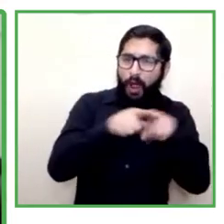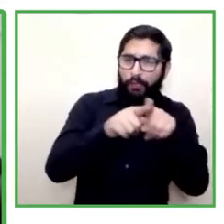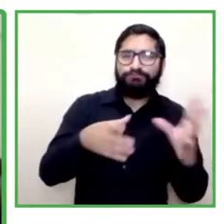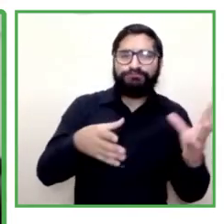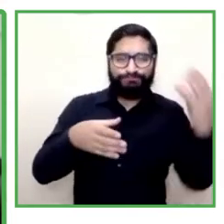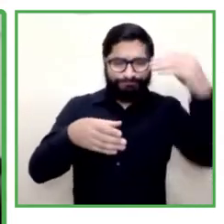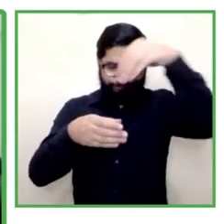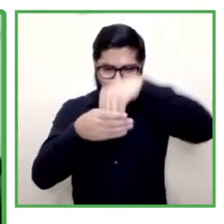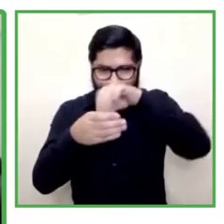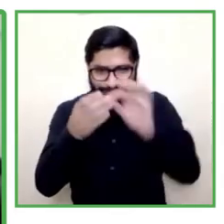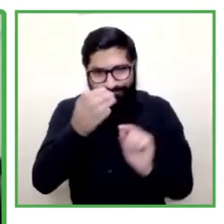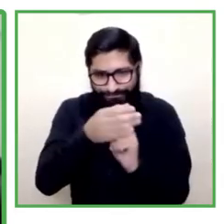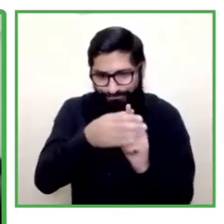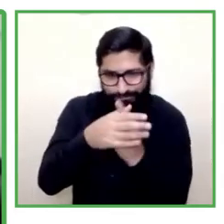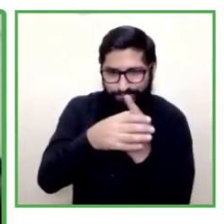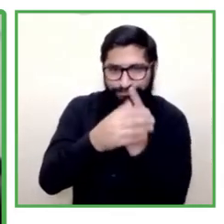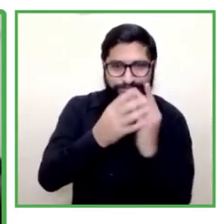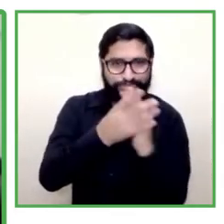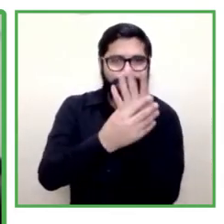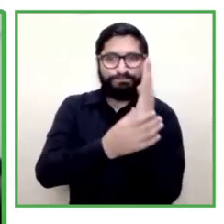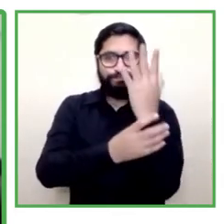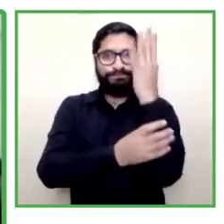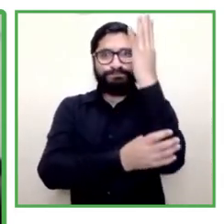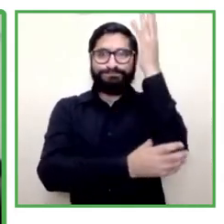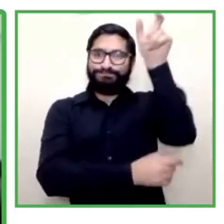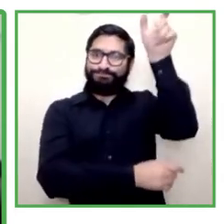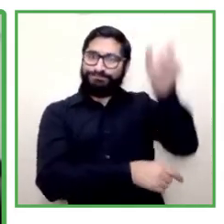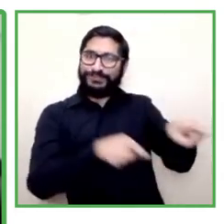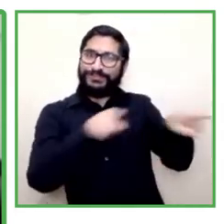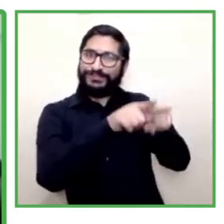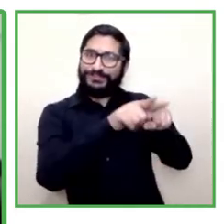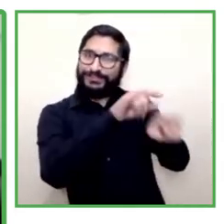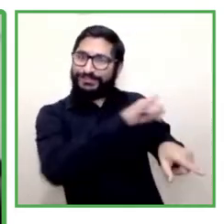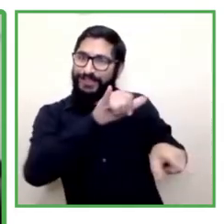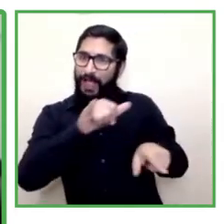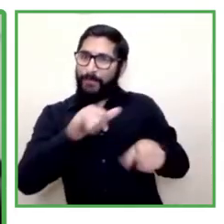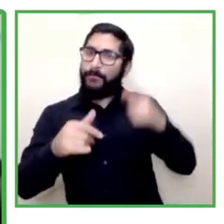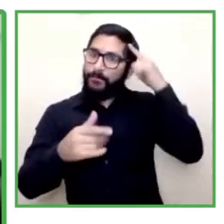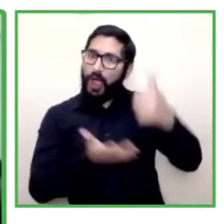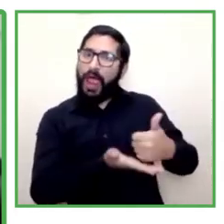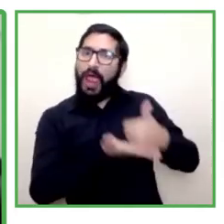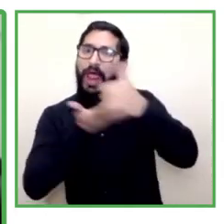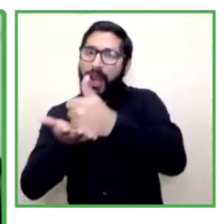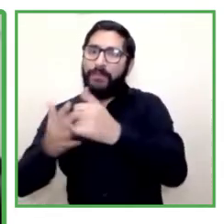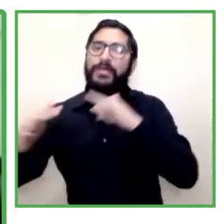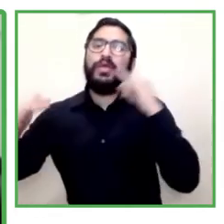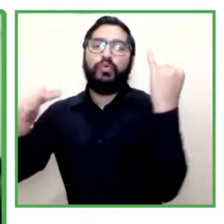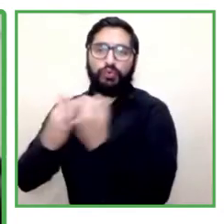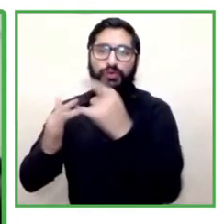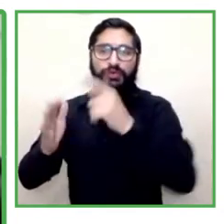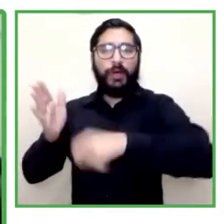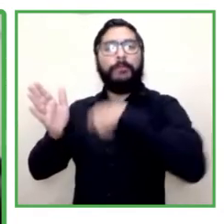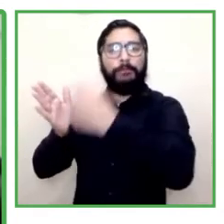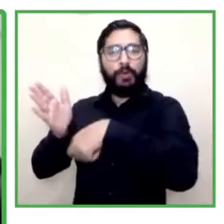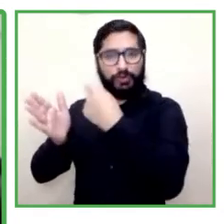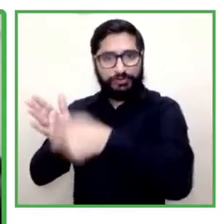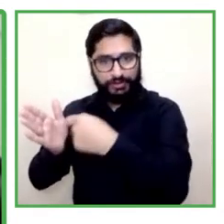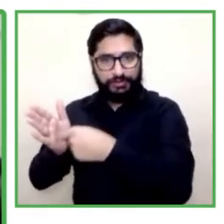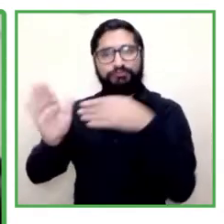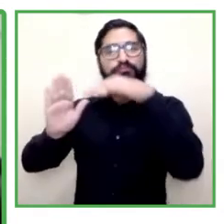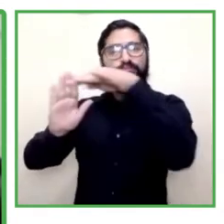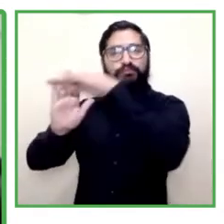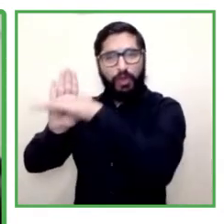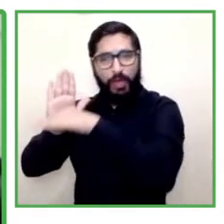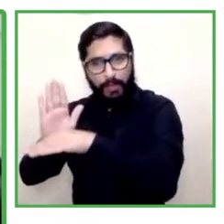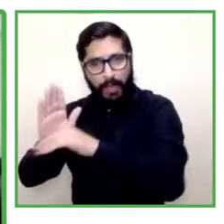mobilization of society towards inclusion this program this mass inclusion program that makes us feel